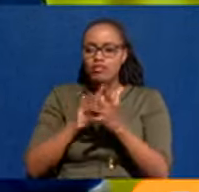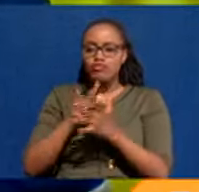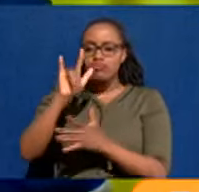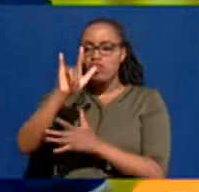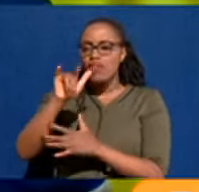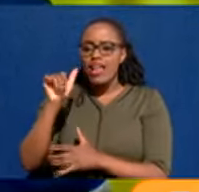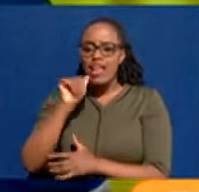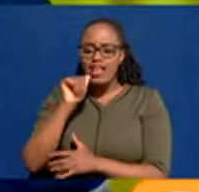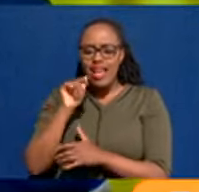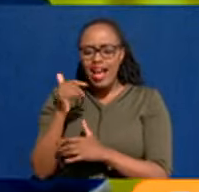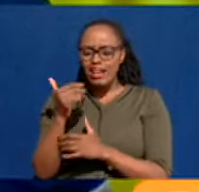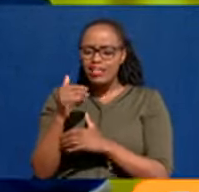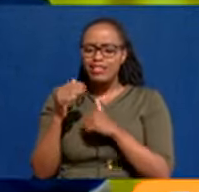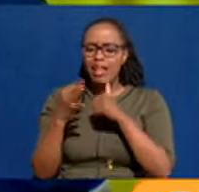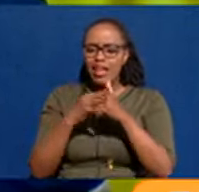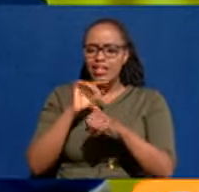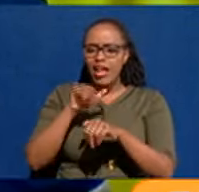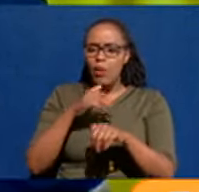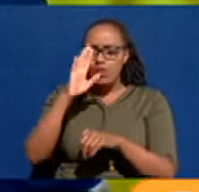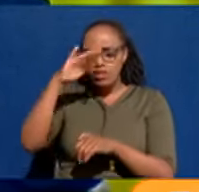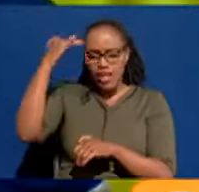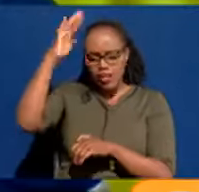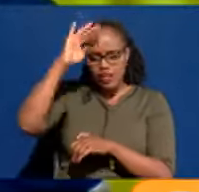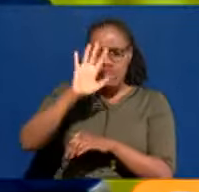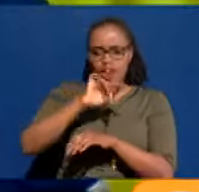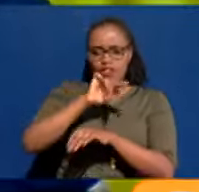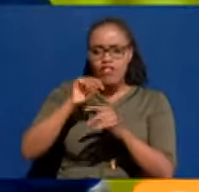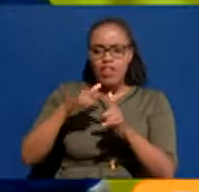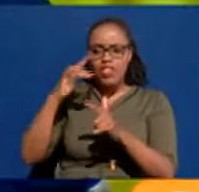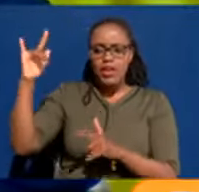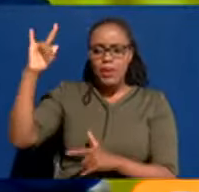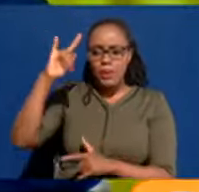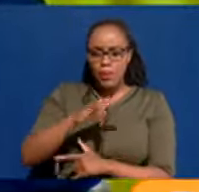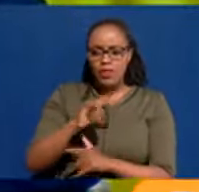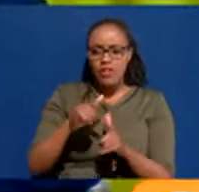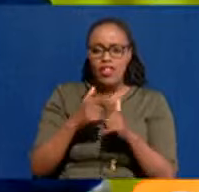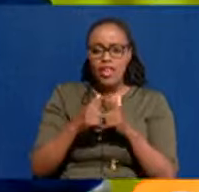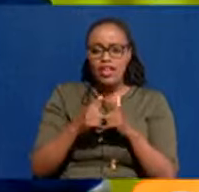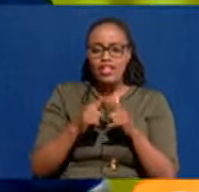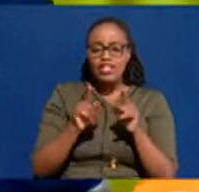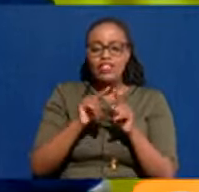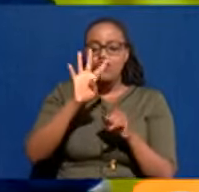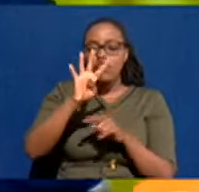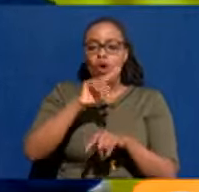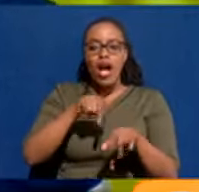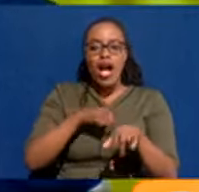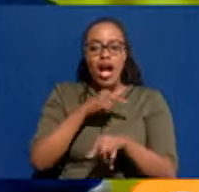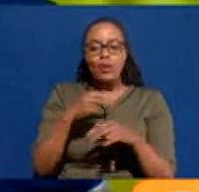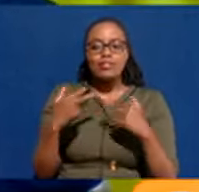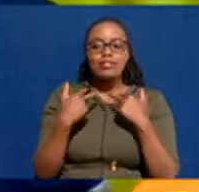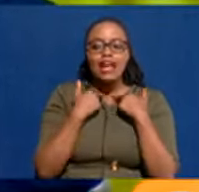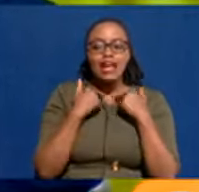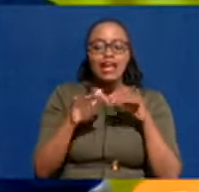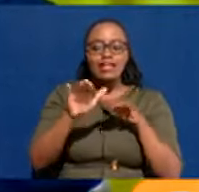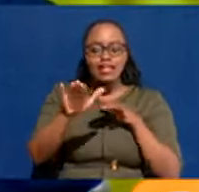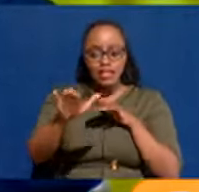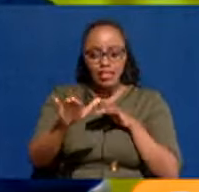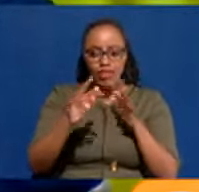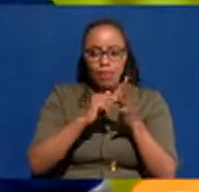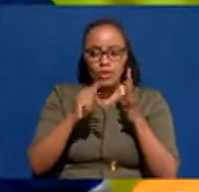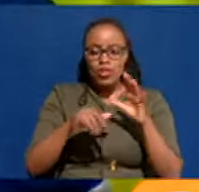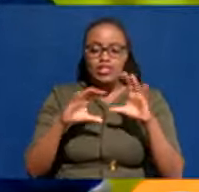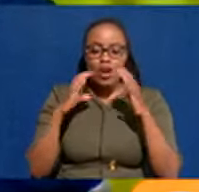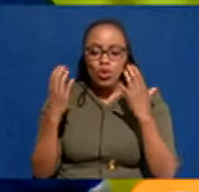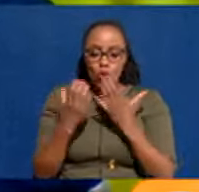hours. You can get to Dubai in 5 hours. And then you come and get stuck in traffic for 4 hours. It is the only global